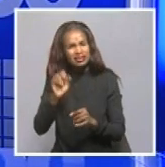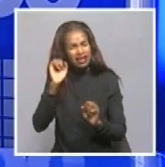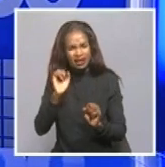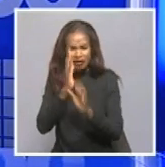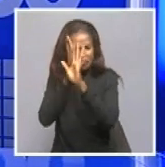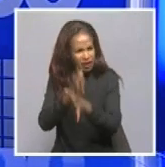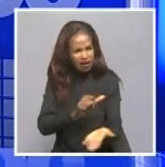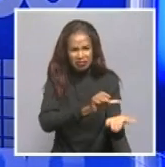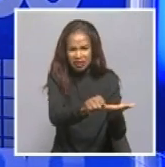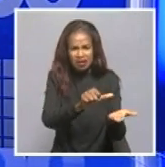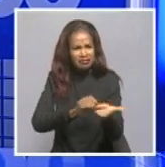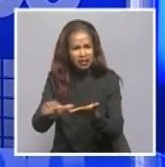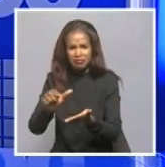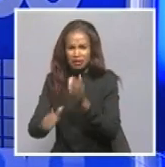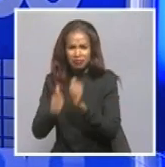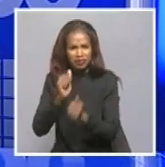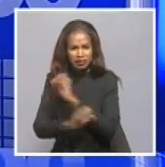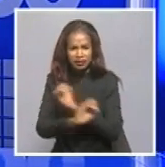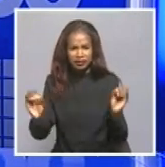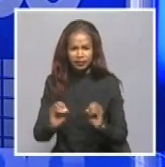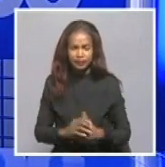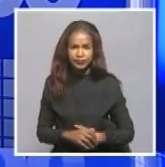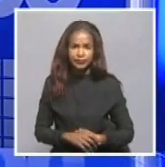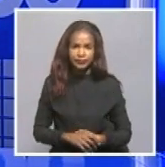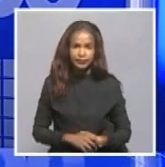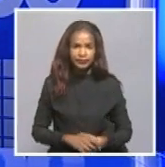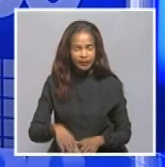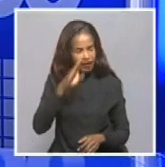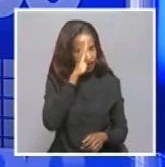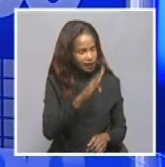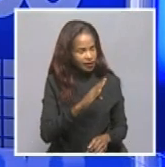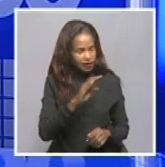lingering questions. A very good evening to you, madam, and thank you so much for joining us.